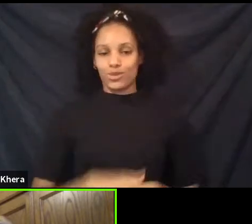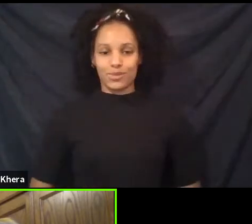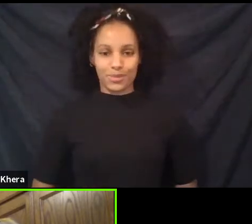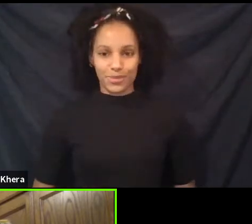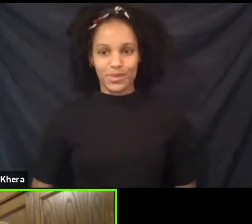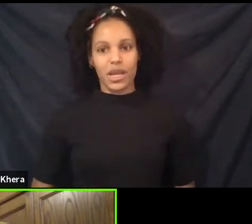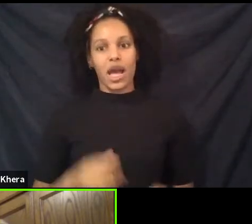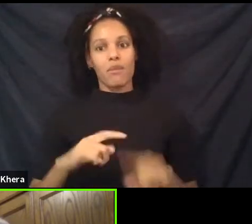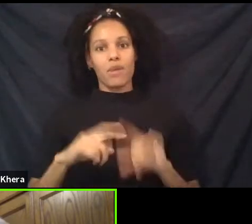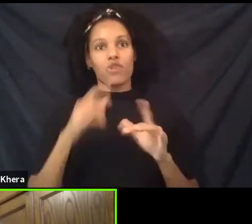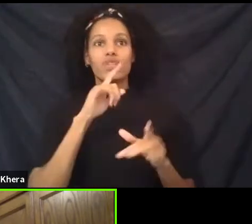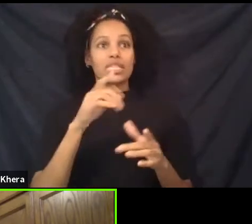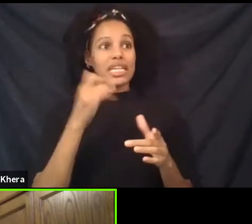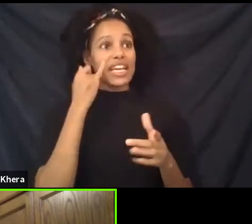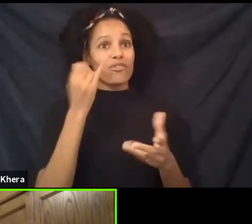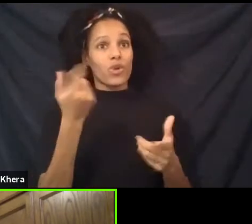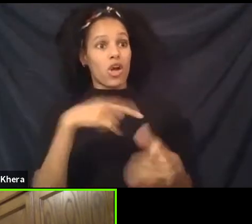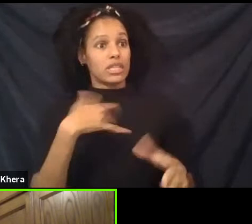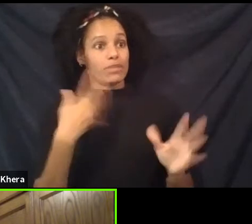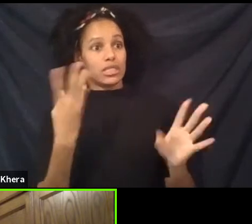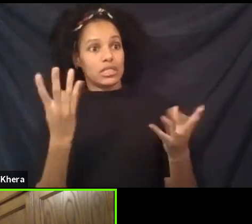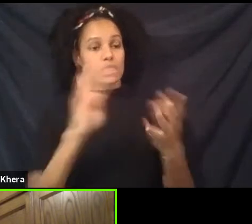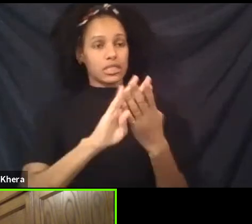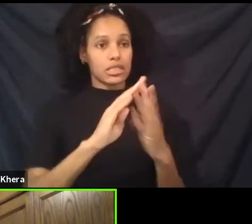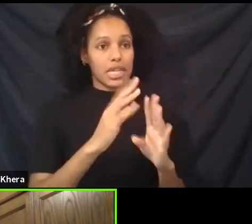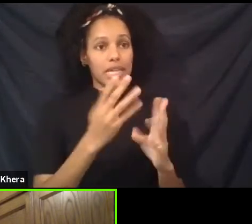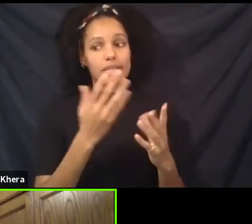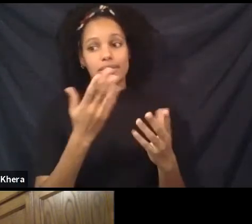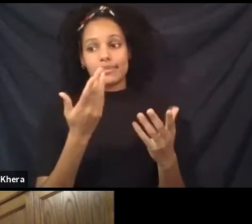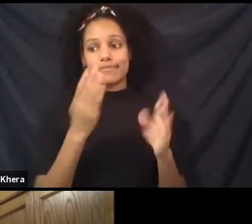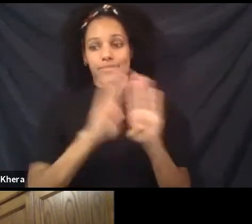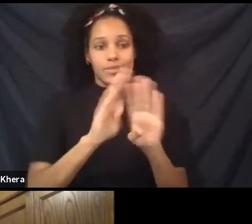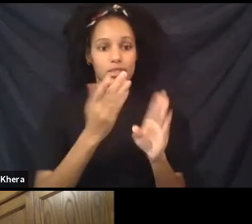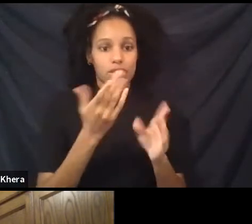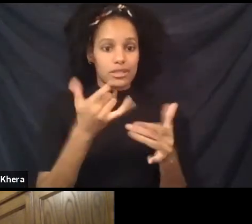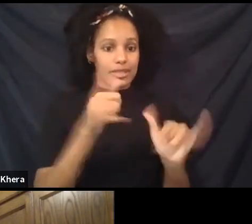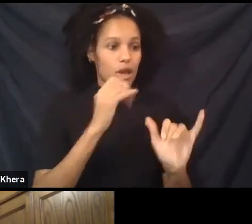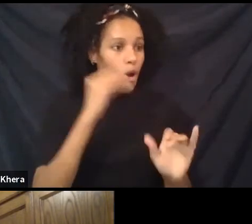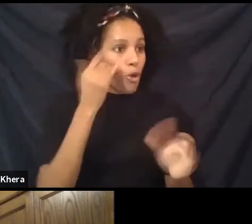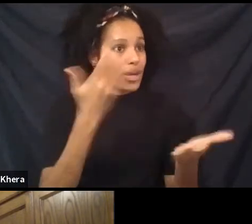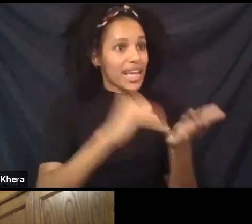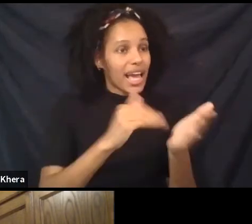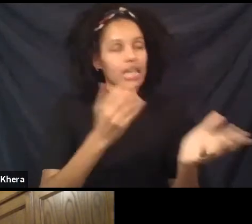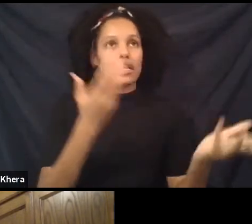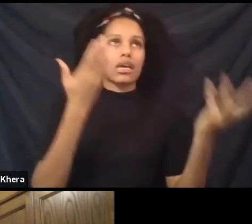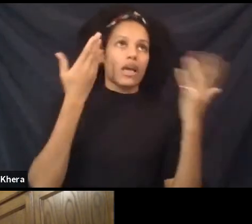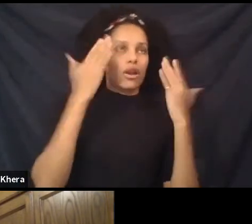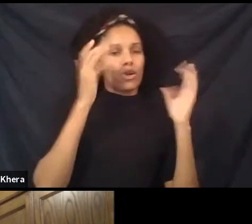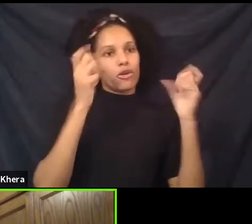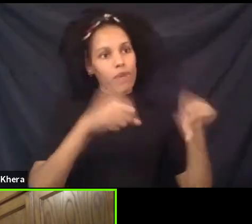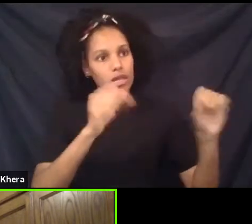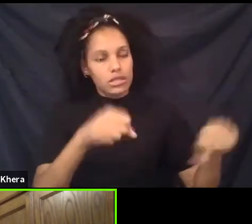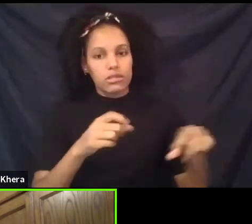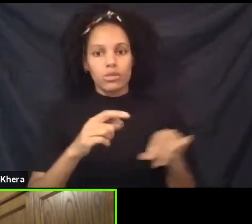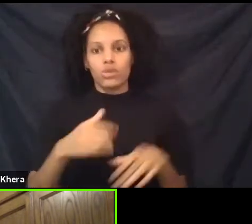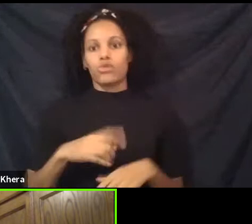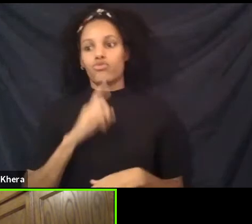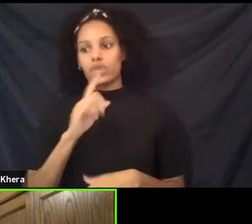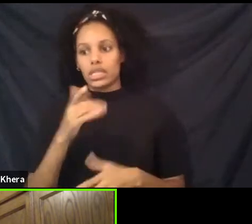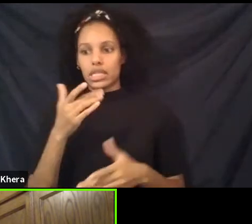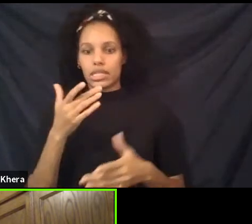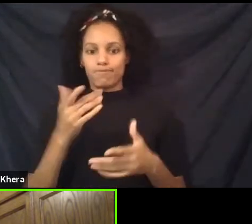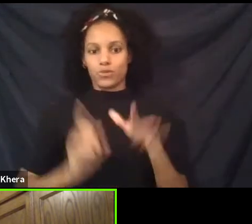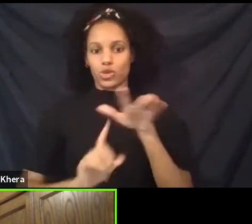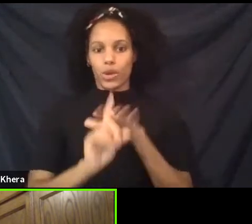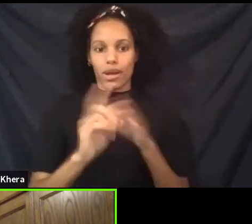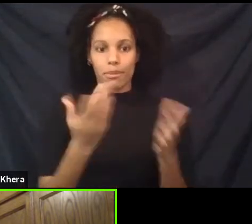reconfined again, okay, but I want my work to be done. You know, coming into the space and creating was really challenging in